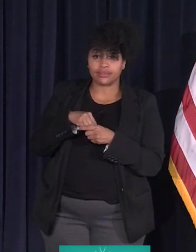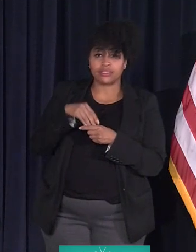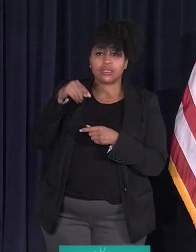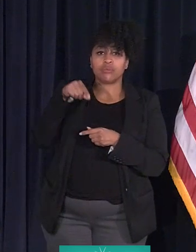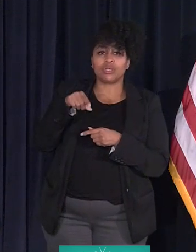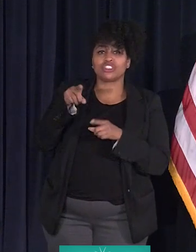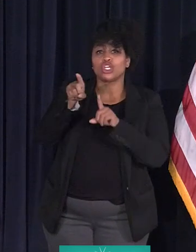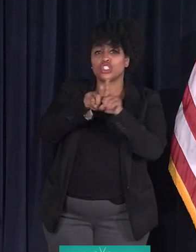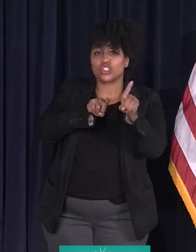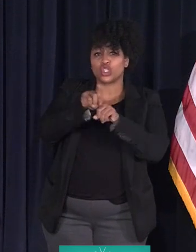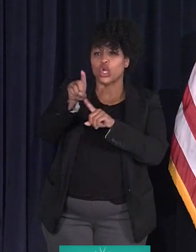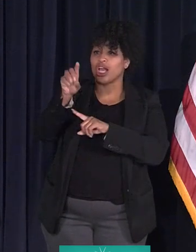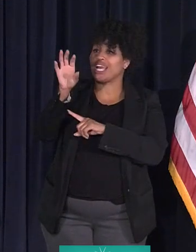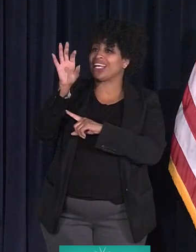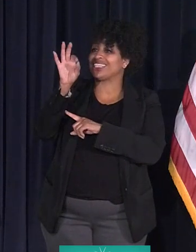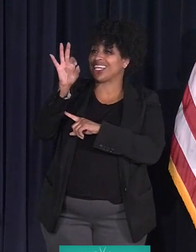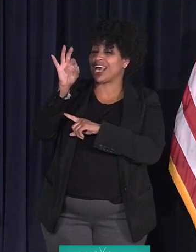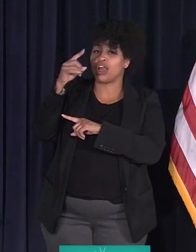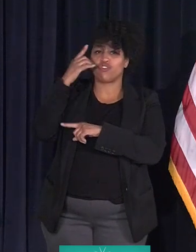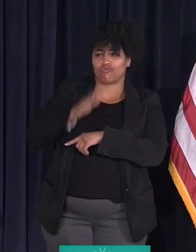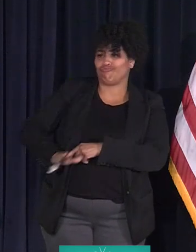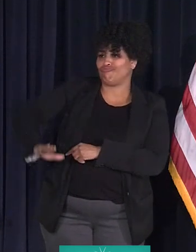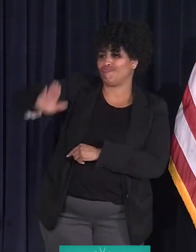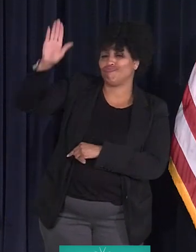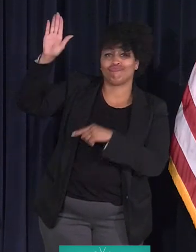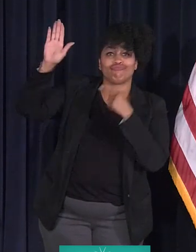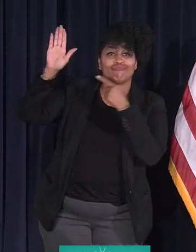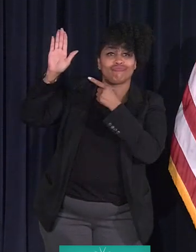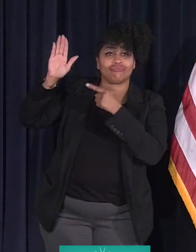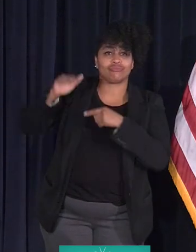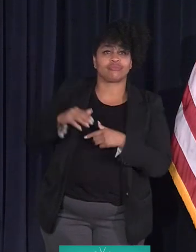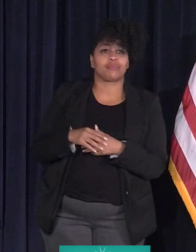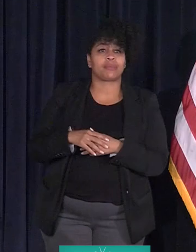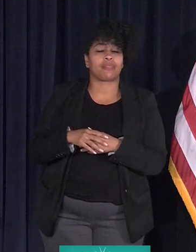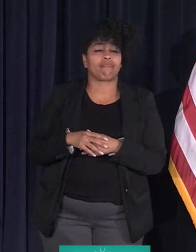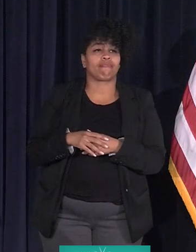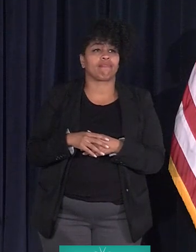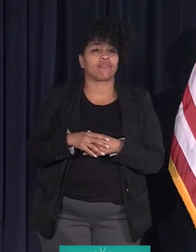star 9 to raise your hand. Next is Aaron.